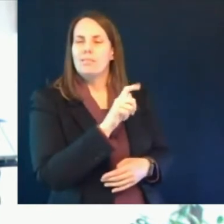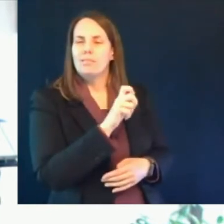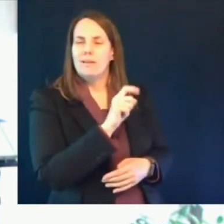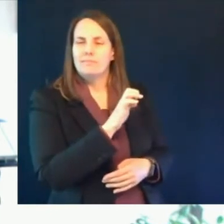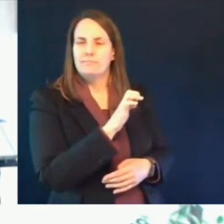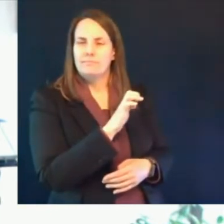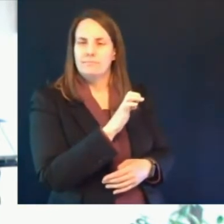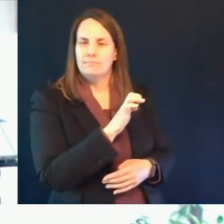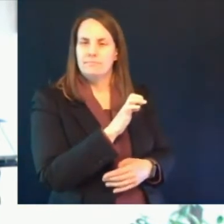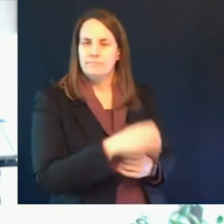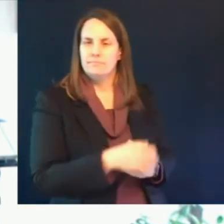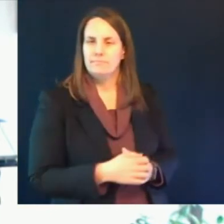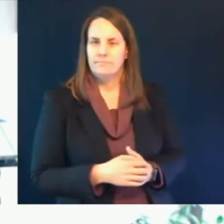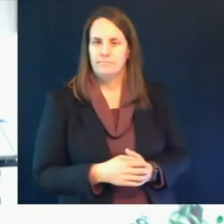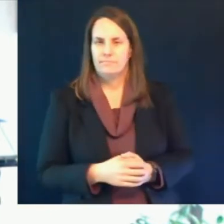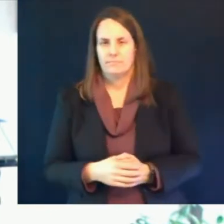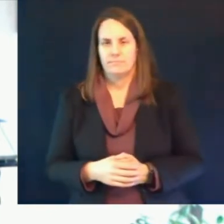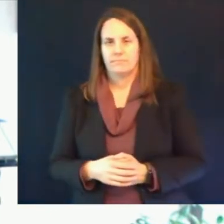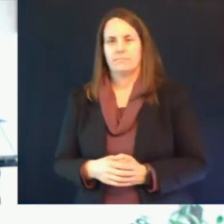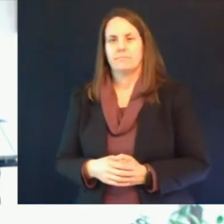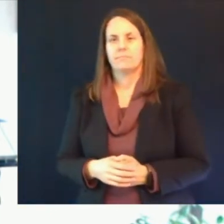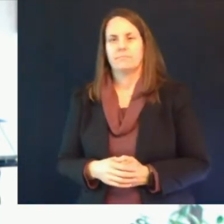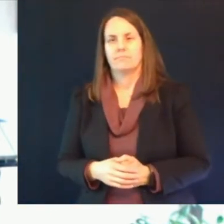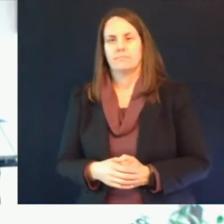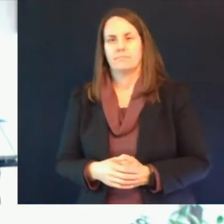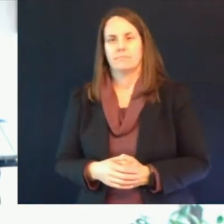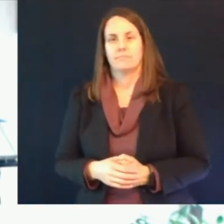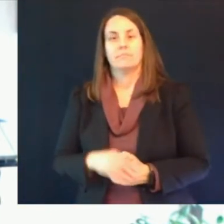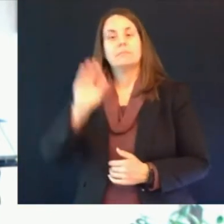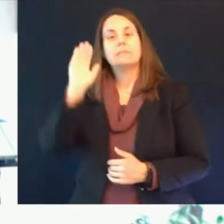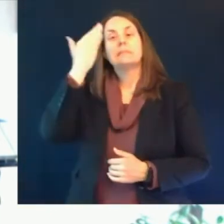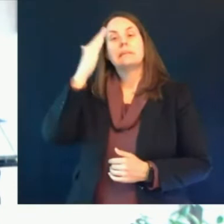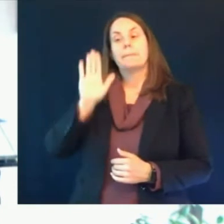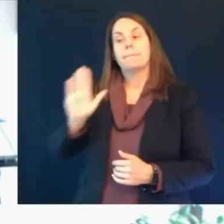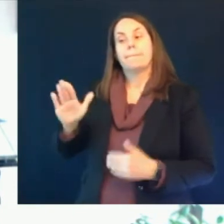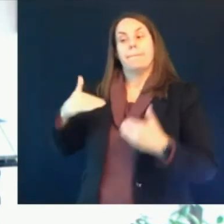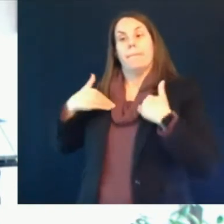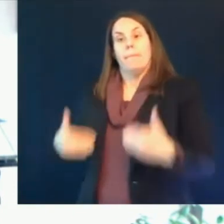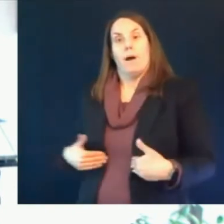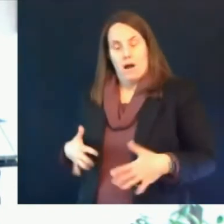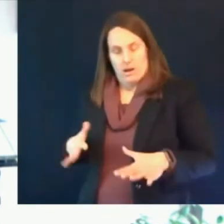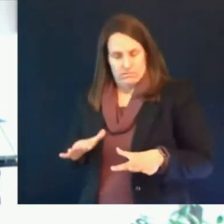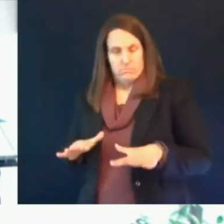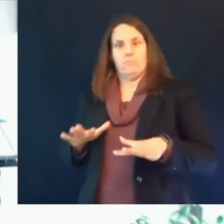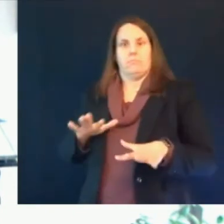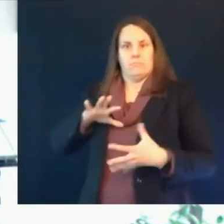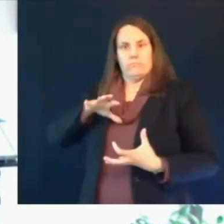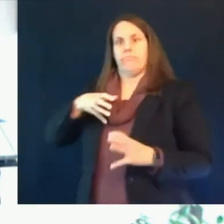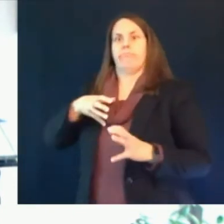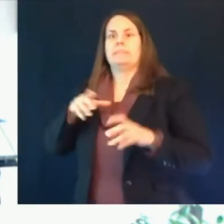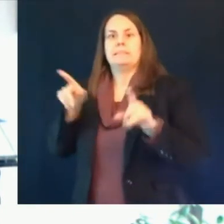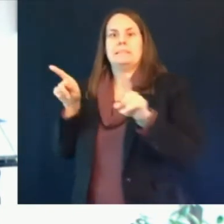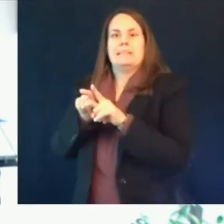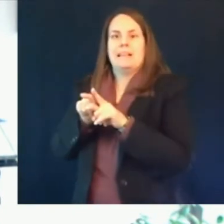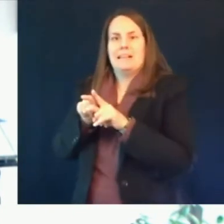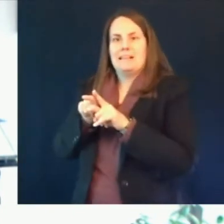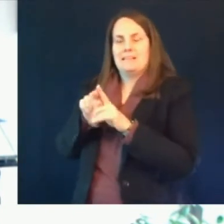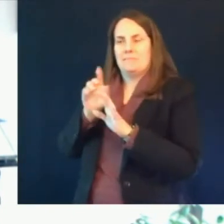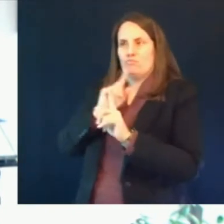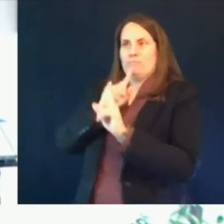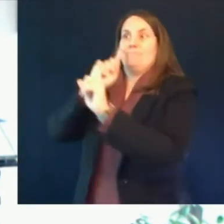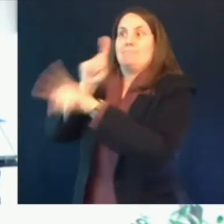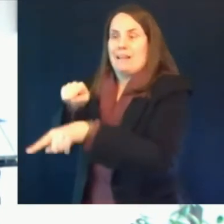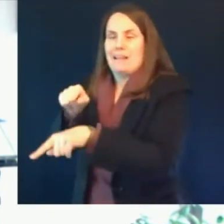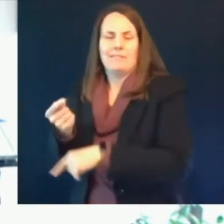inappropriate reaction to heparin in these other cases so that's that's an important distinction the the reason that it's so